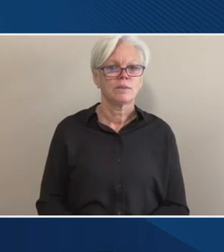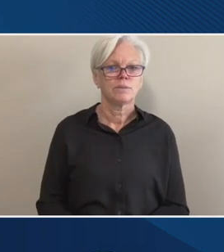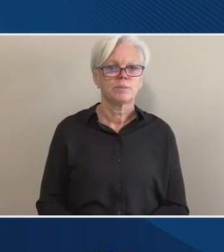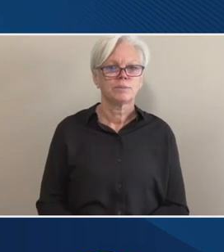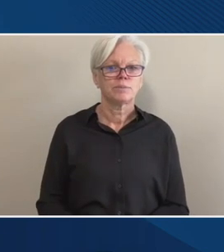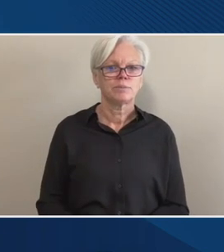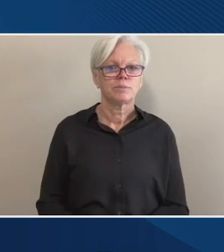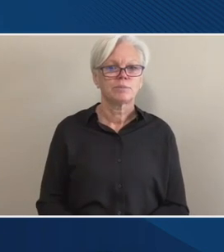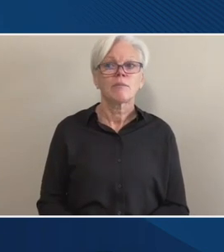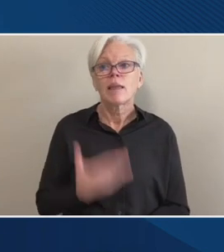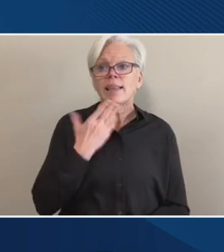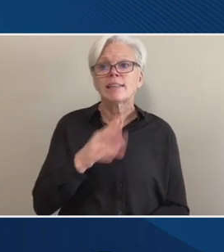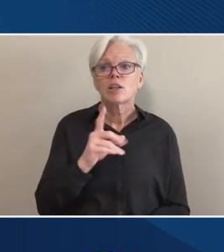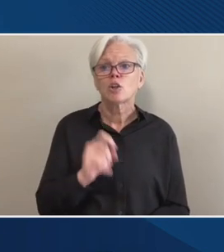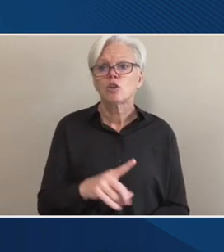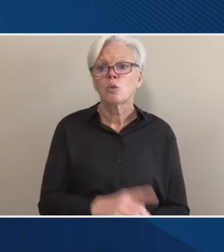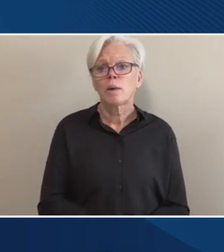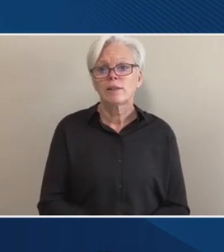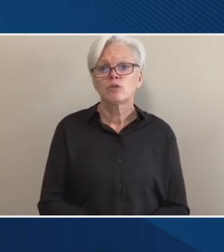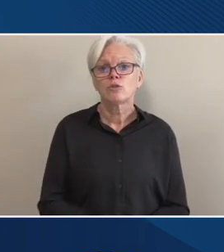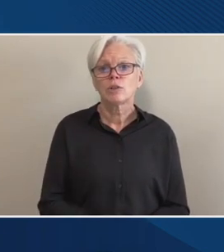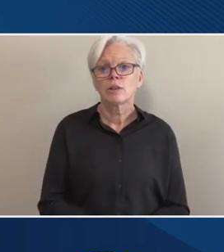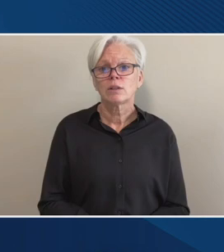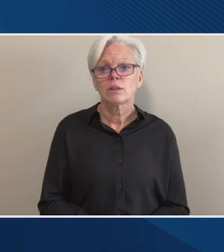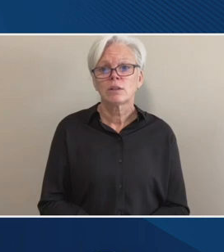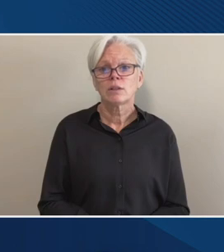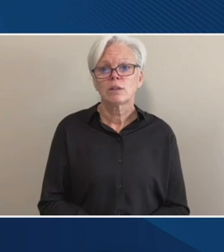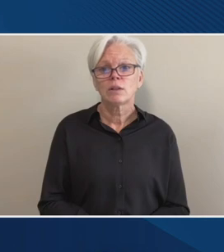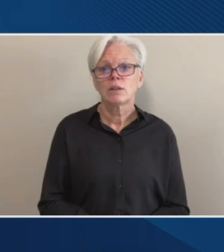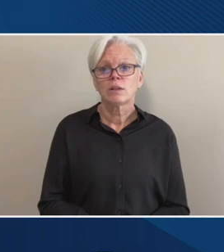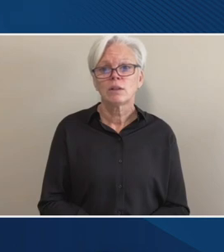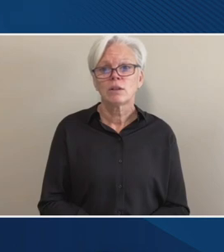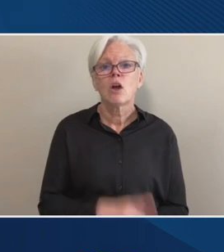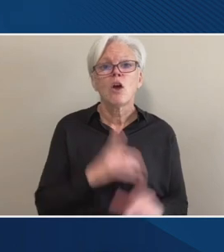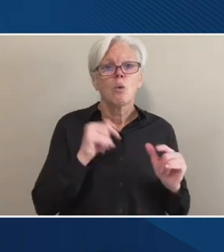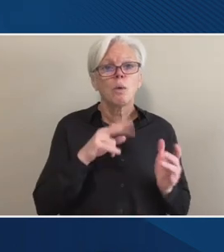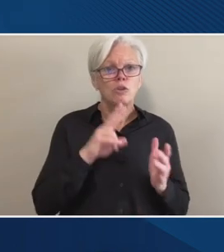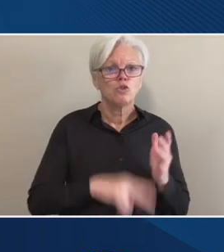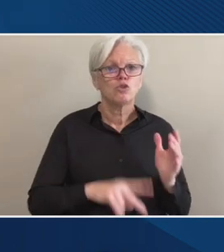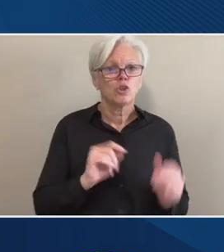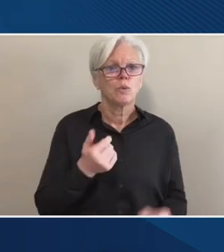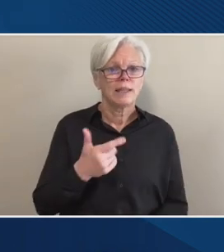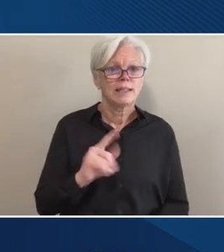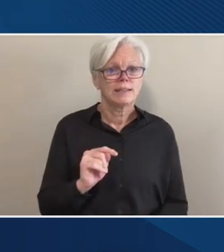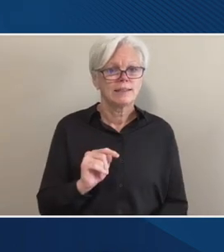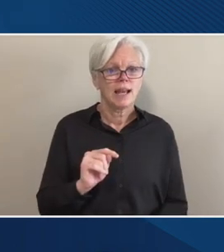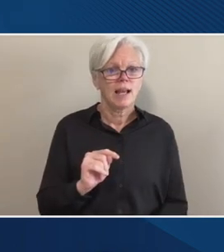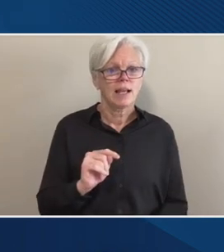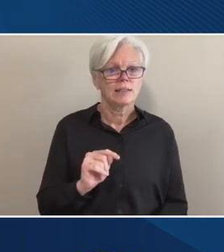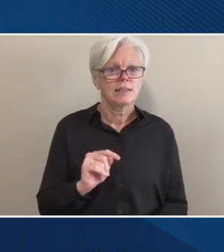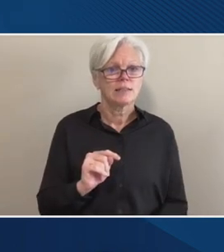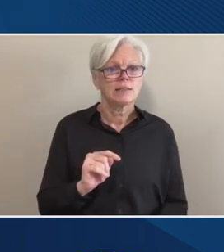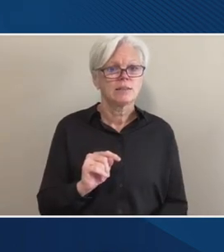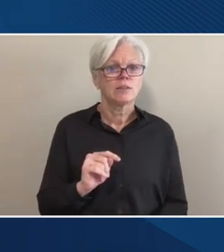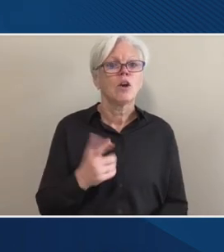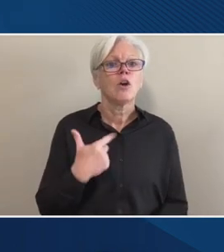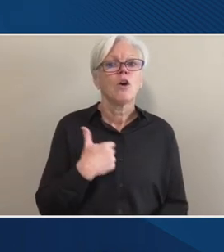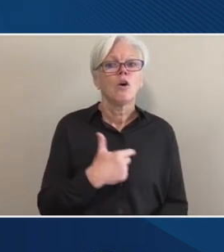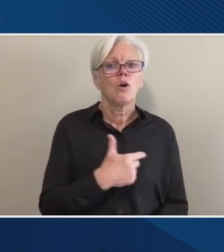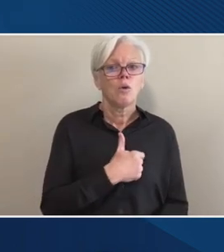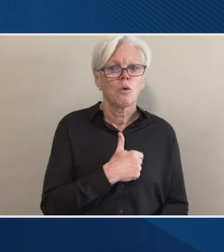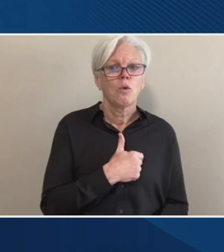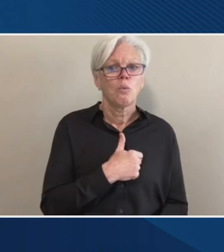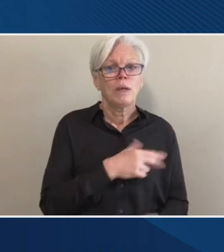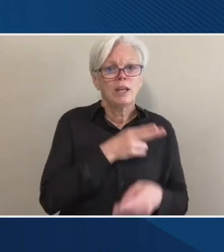That's a good question. Uh, so when, when you read the text as we wrote it, um, you know, we, we called it